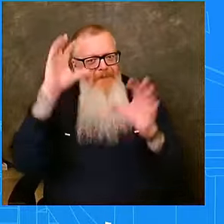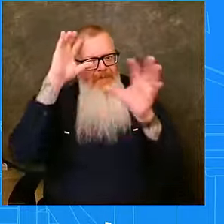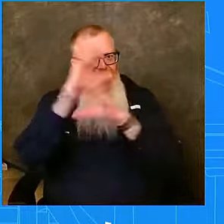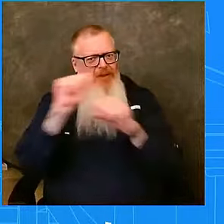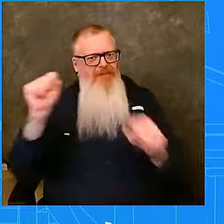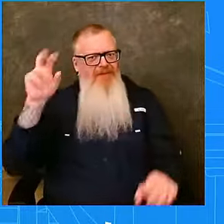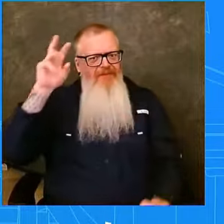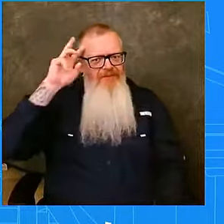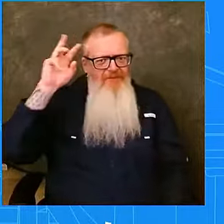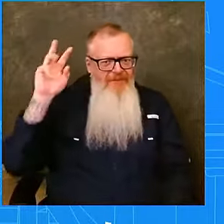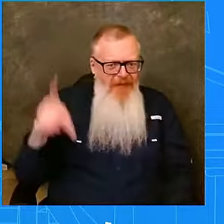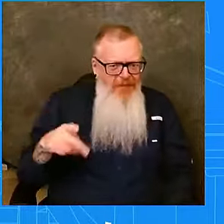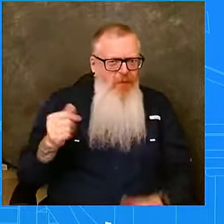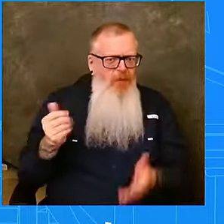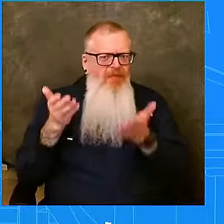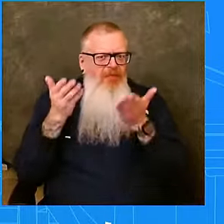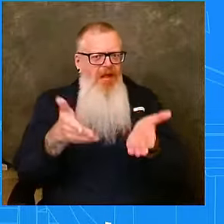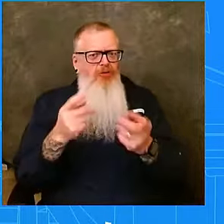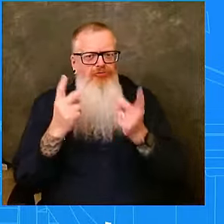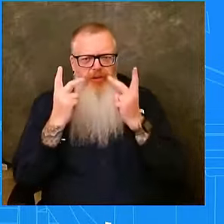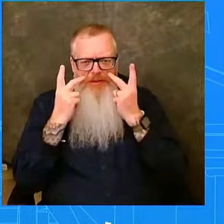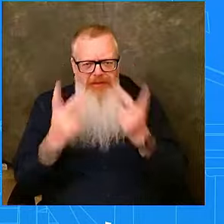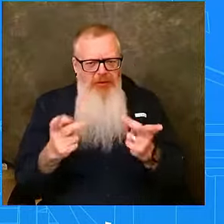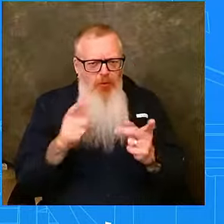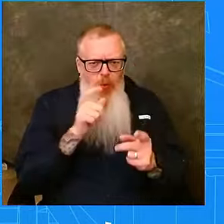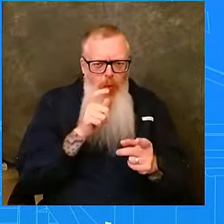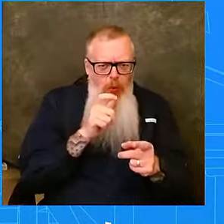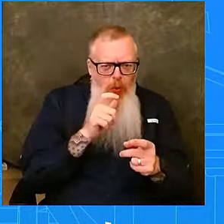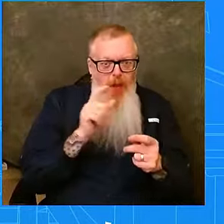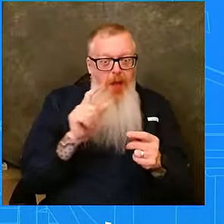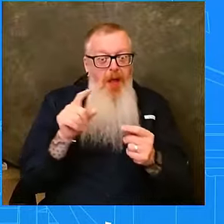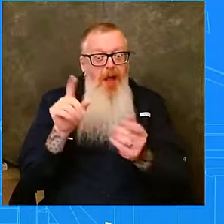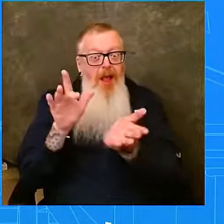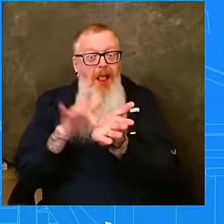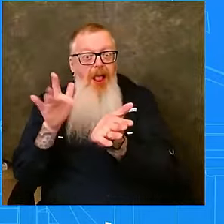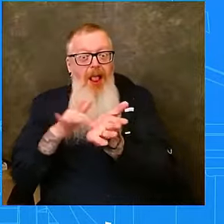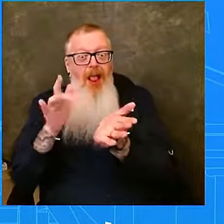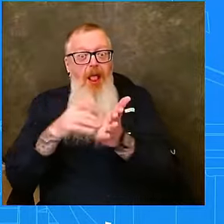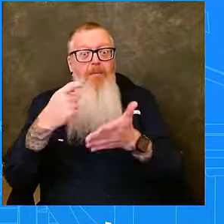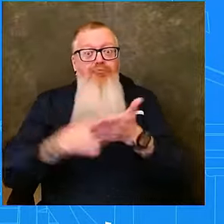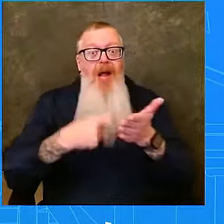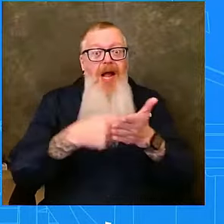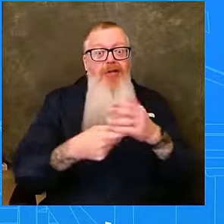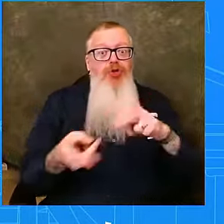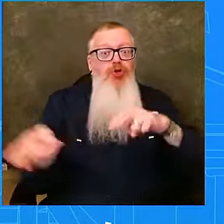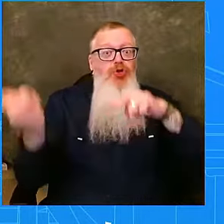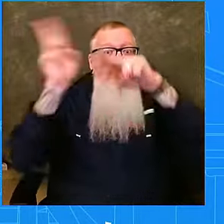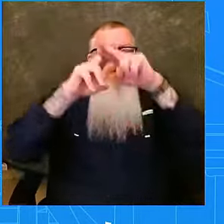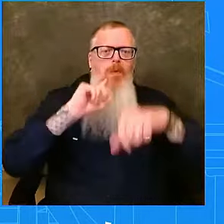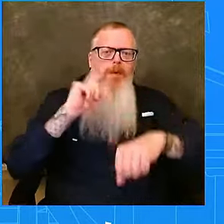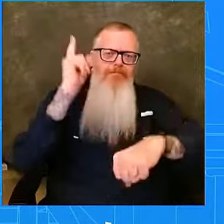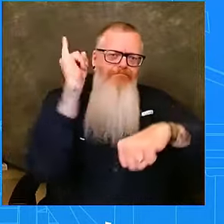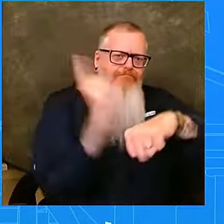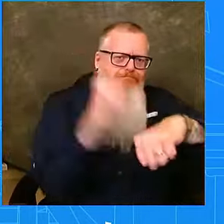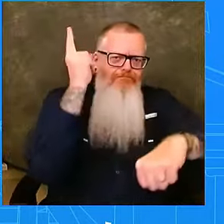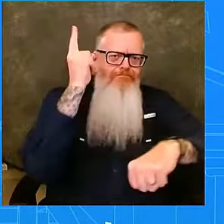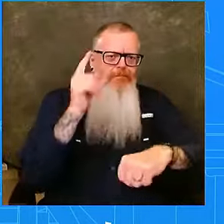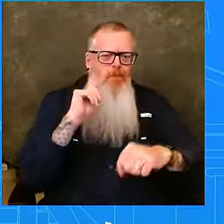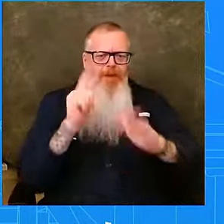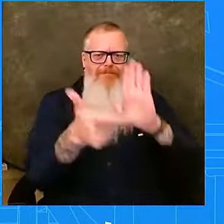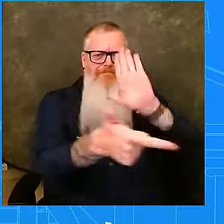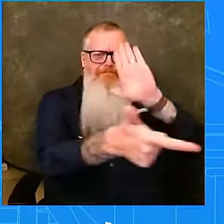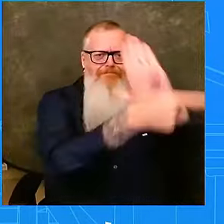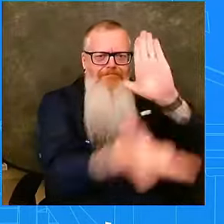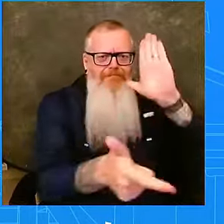pumps, airport, or hotel counter during this storm, are unacceptable. The Justice Department,